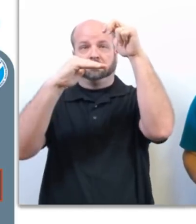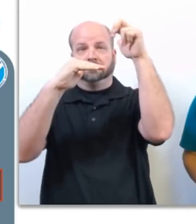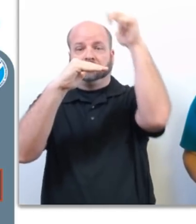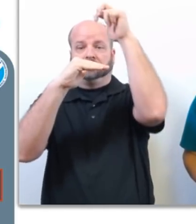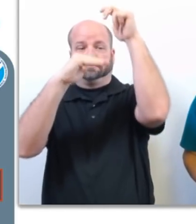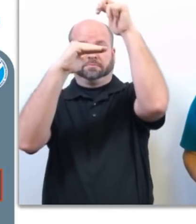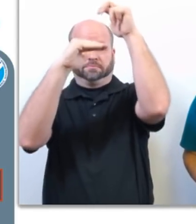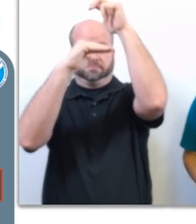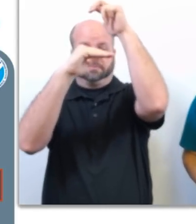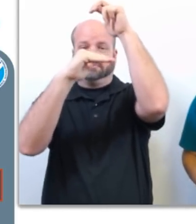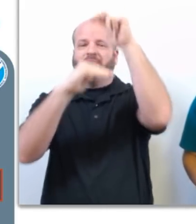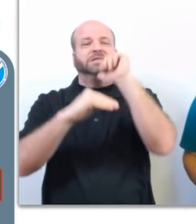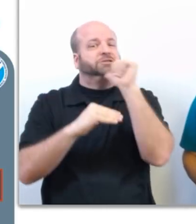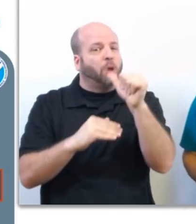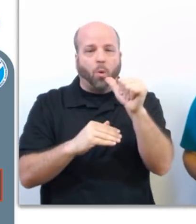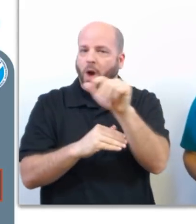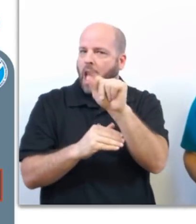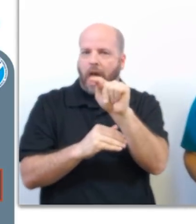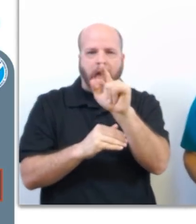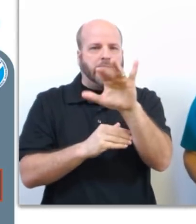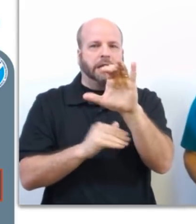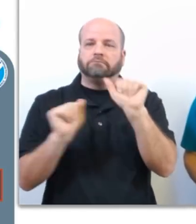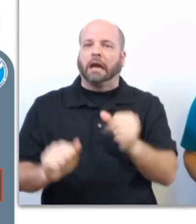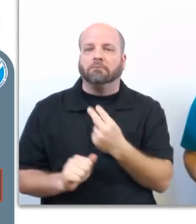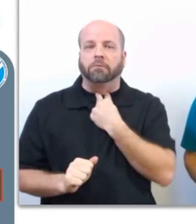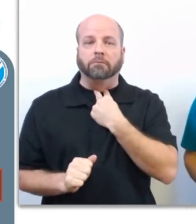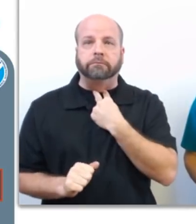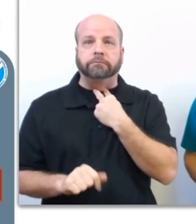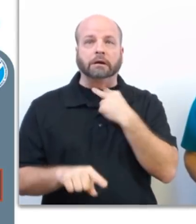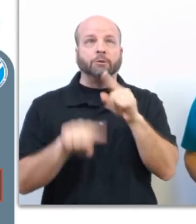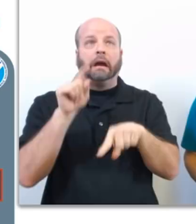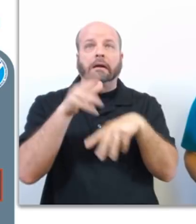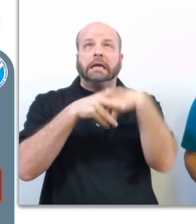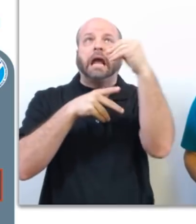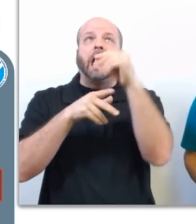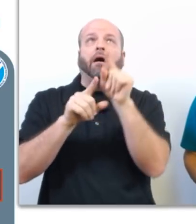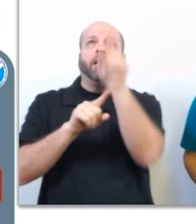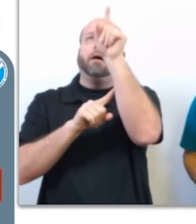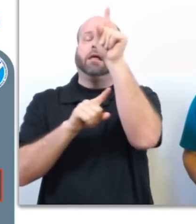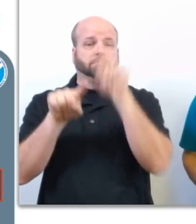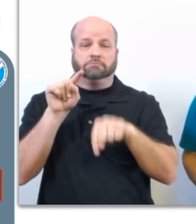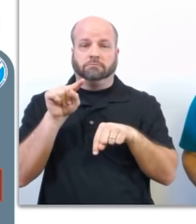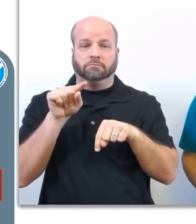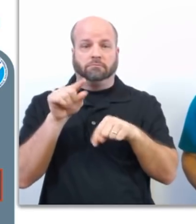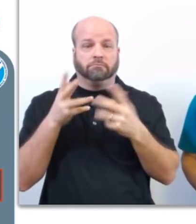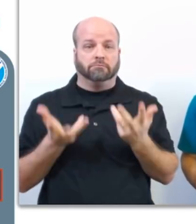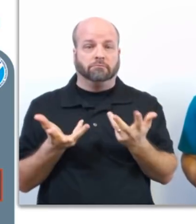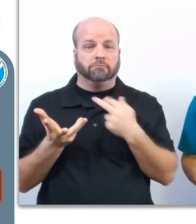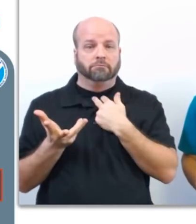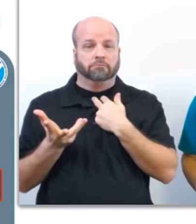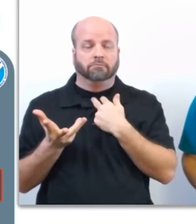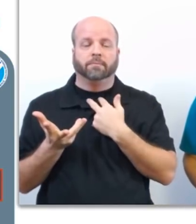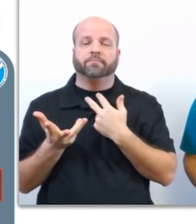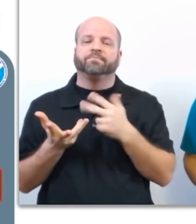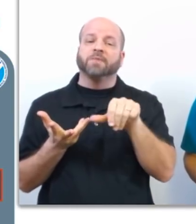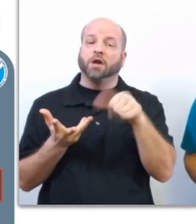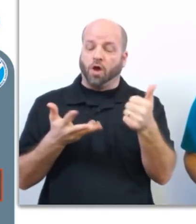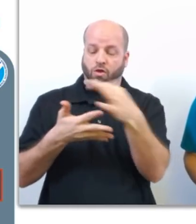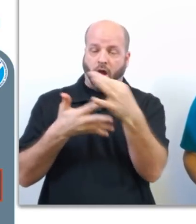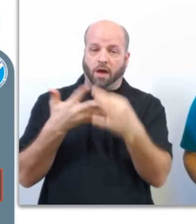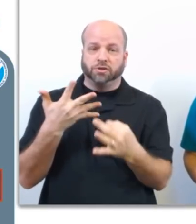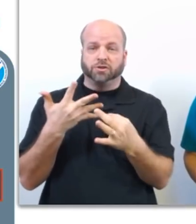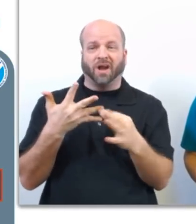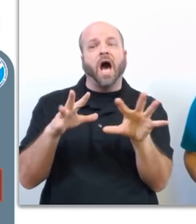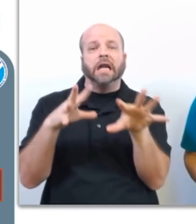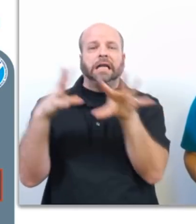do not go into the attic. You could become trapped if you do not have a way to break through the roof. Another option is to leave